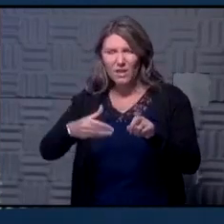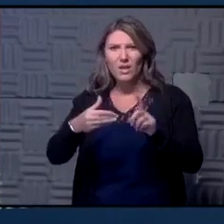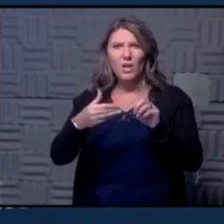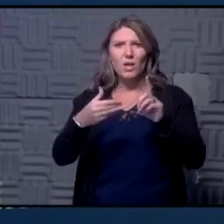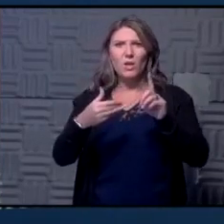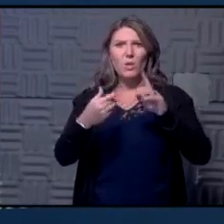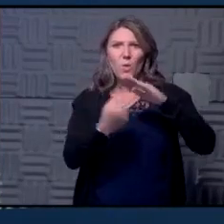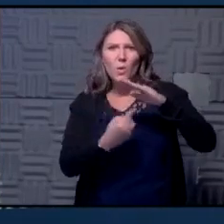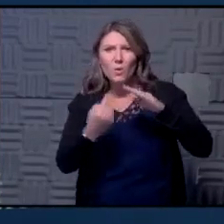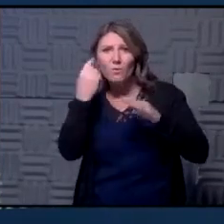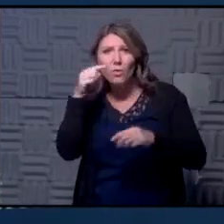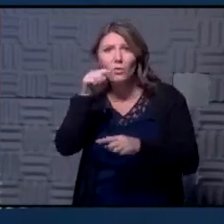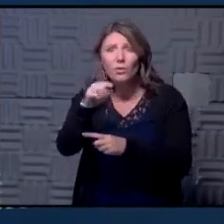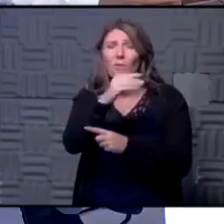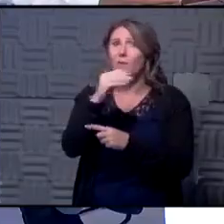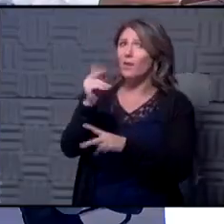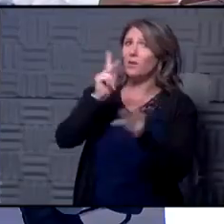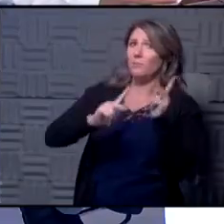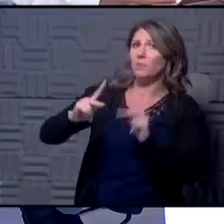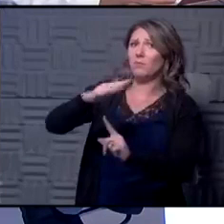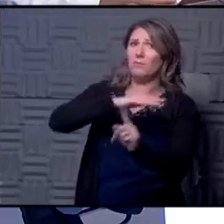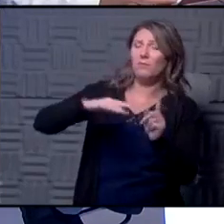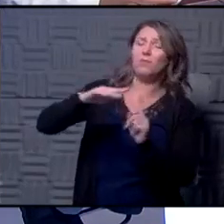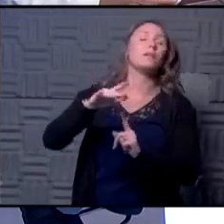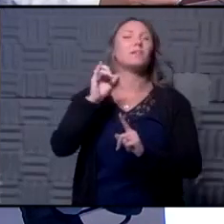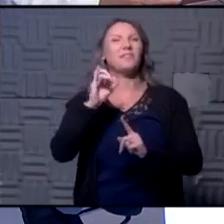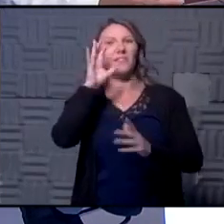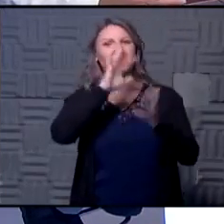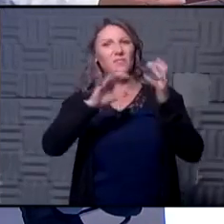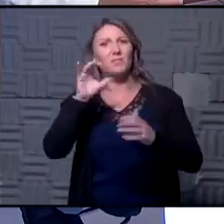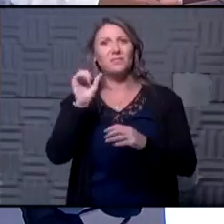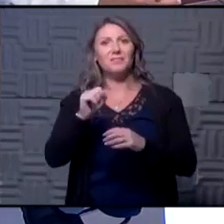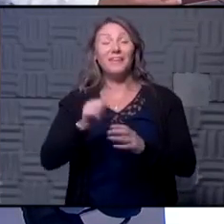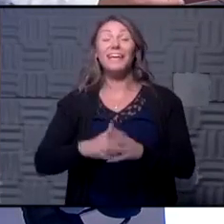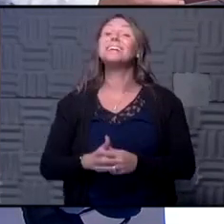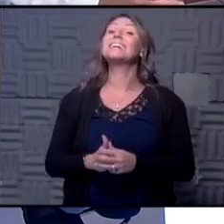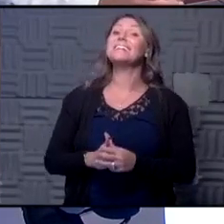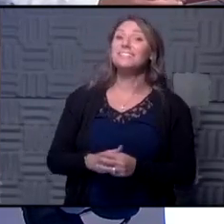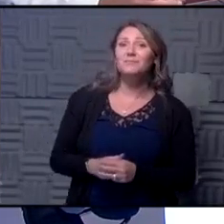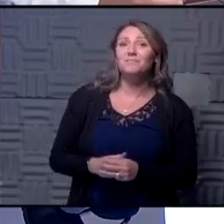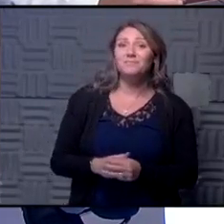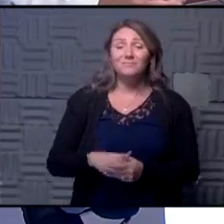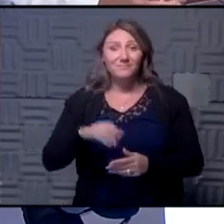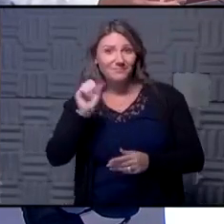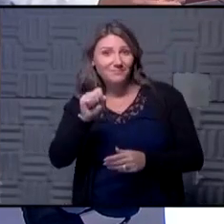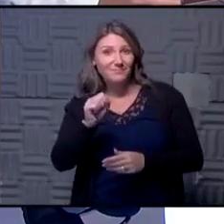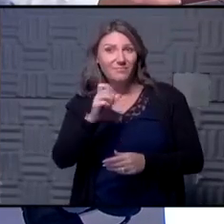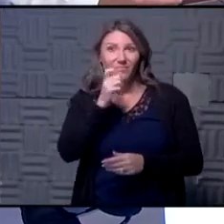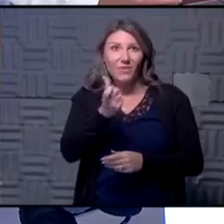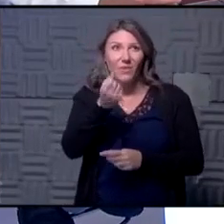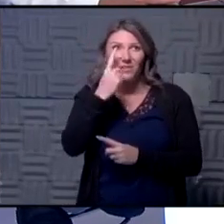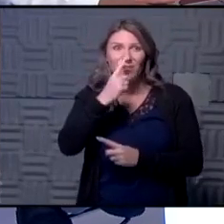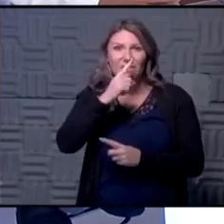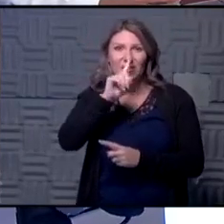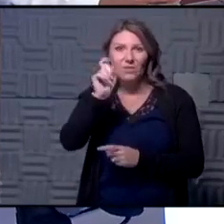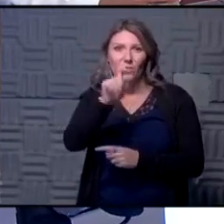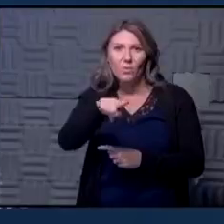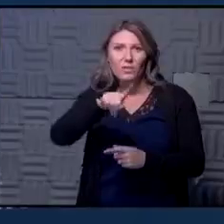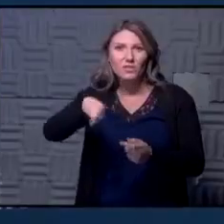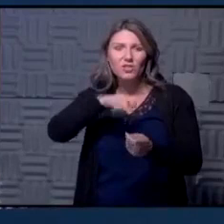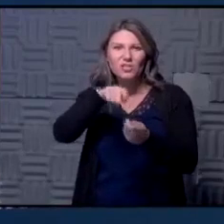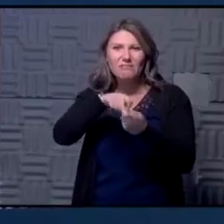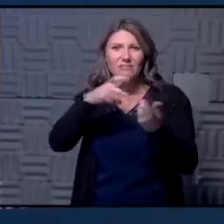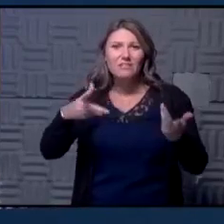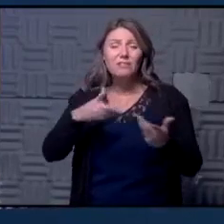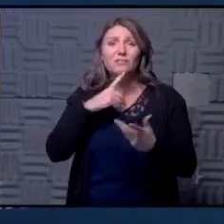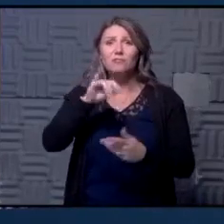around you can you help explain it is confusing yeah I guess I don't understand the question exactly so can